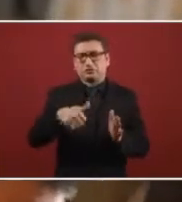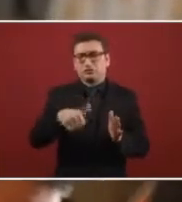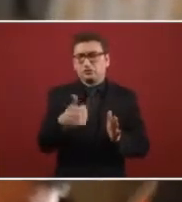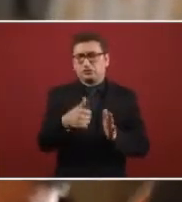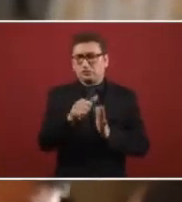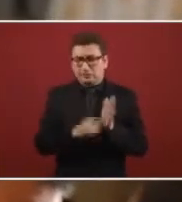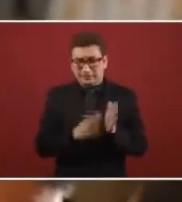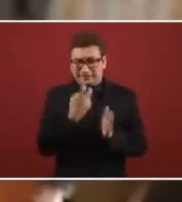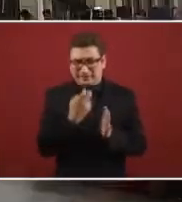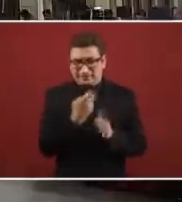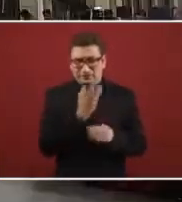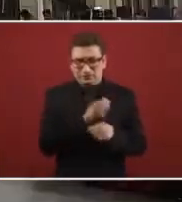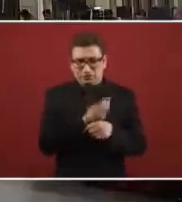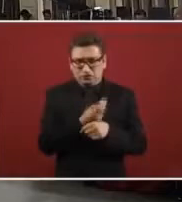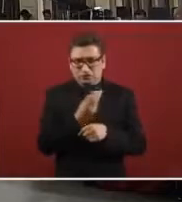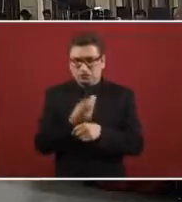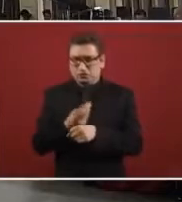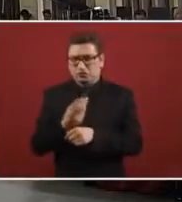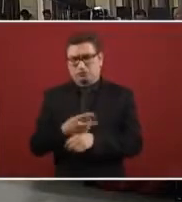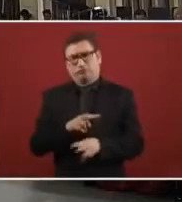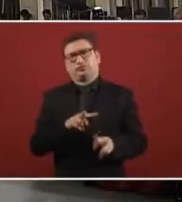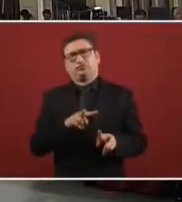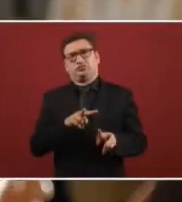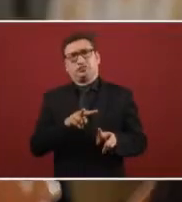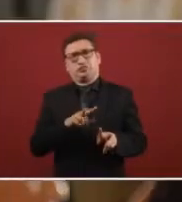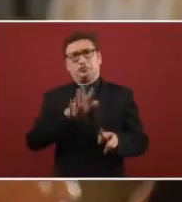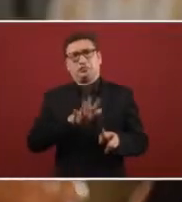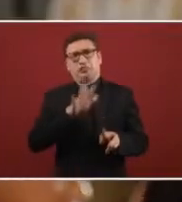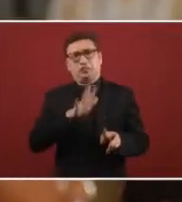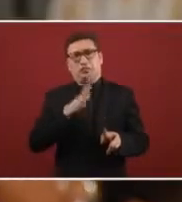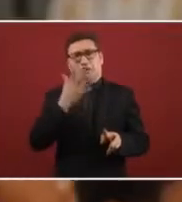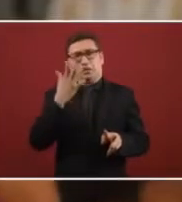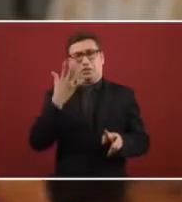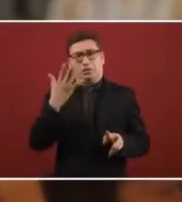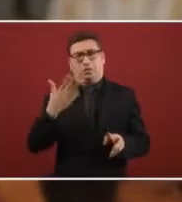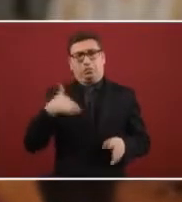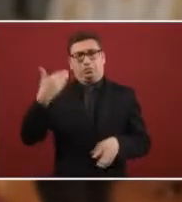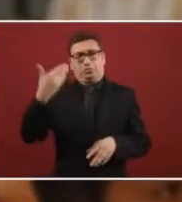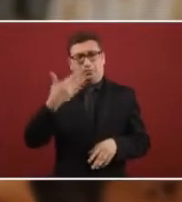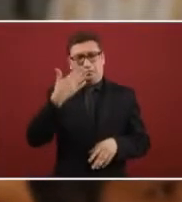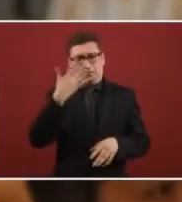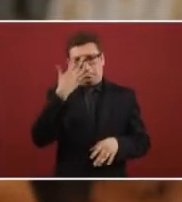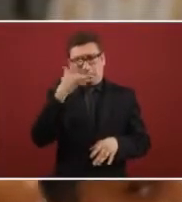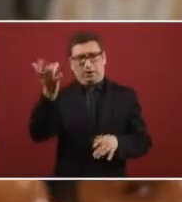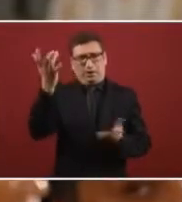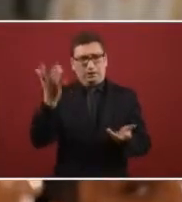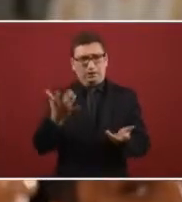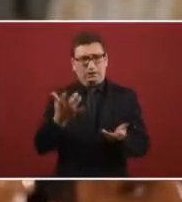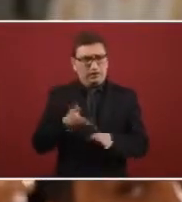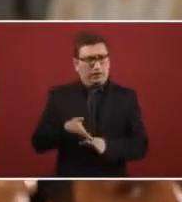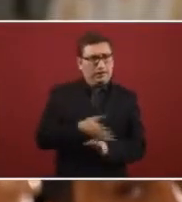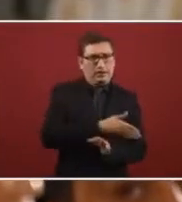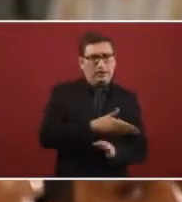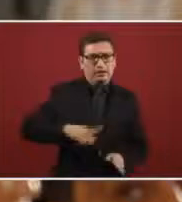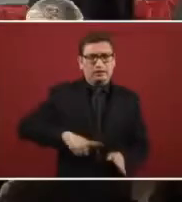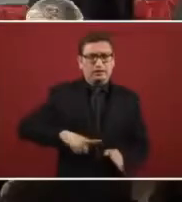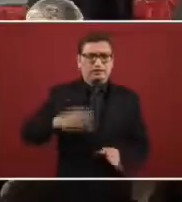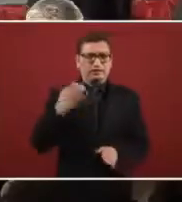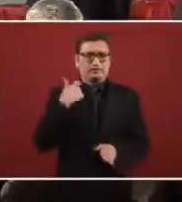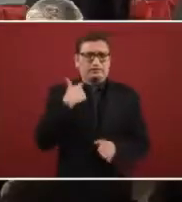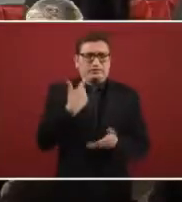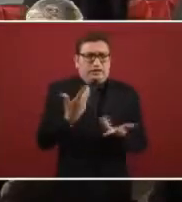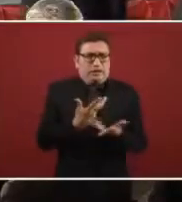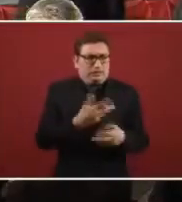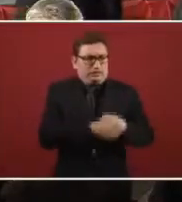11 months it would seem like a solution so what were the previous governments doing then in the